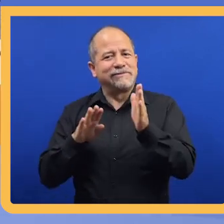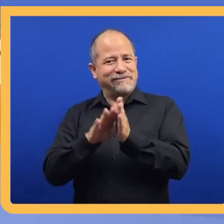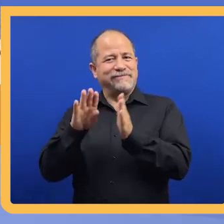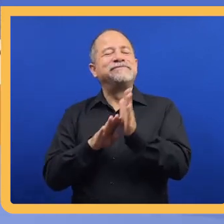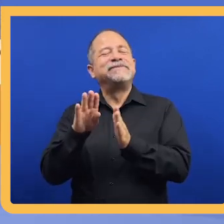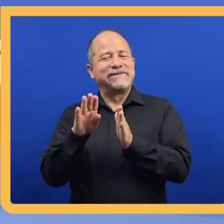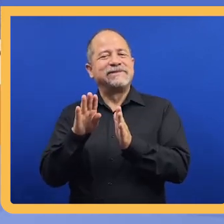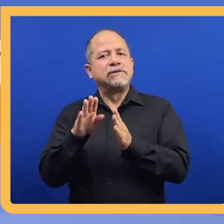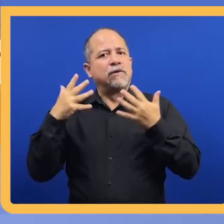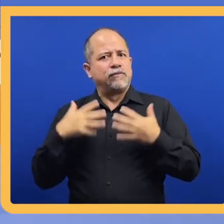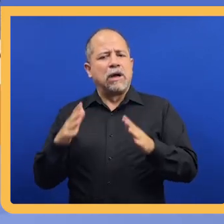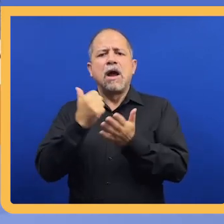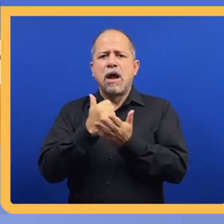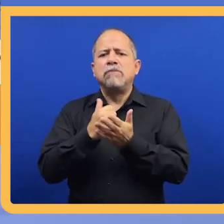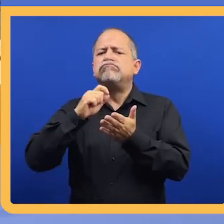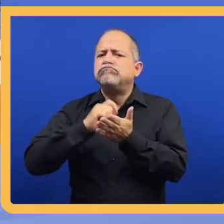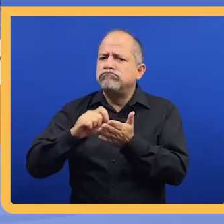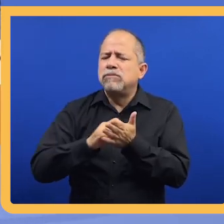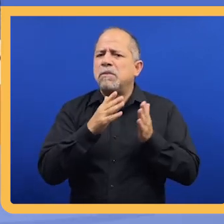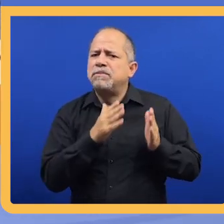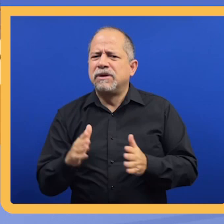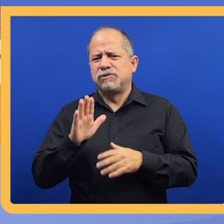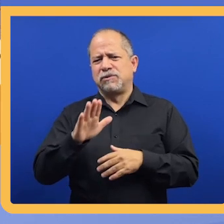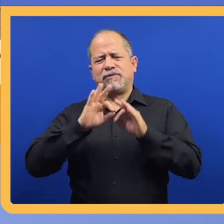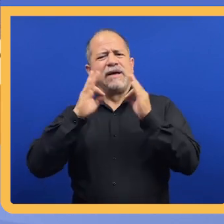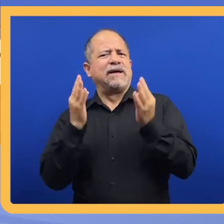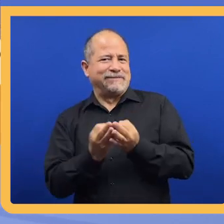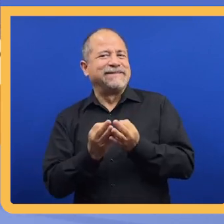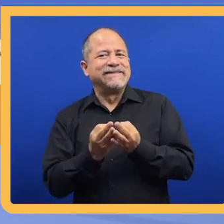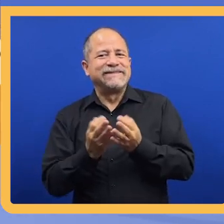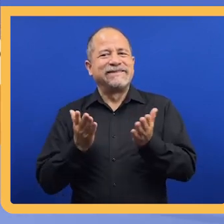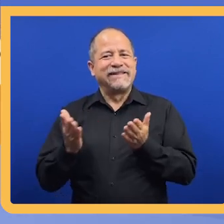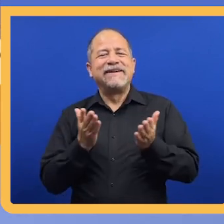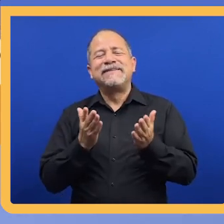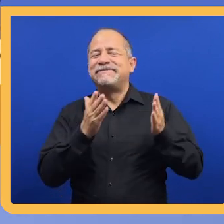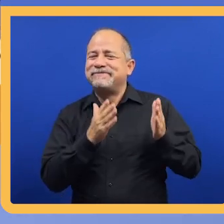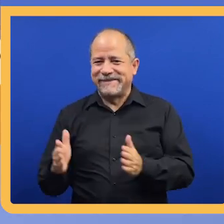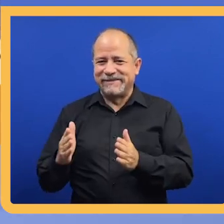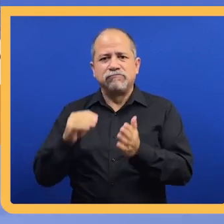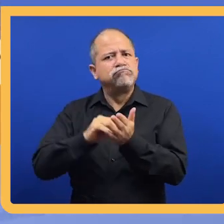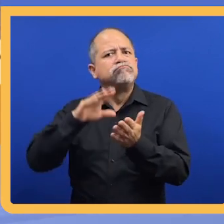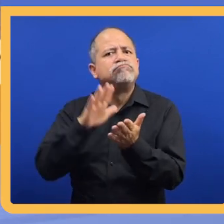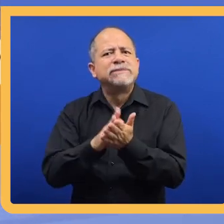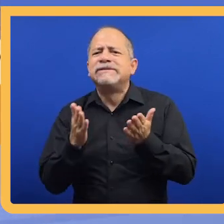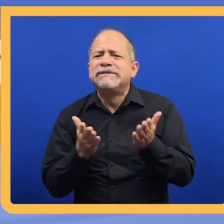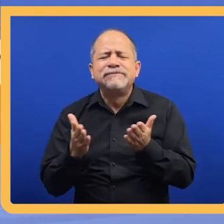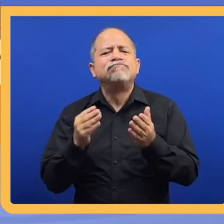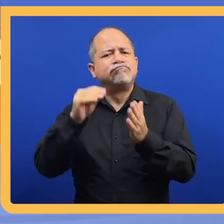development. Then they help write an individualized family service plan, outlining those services.